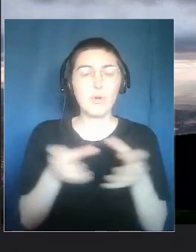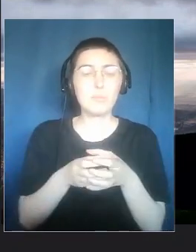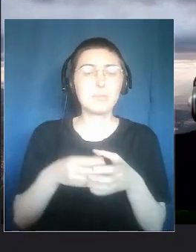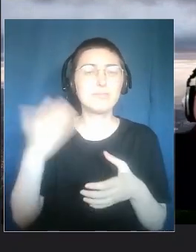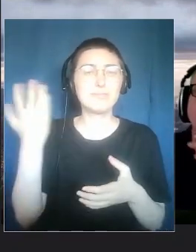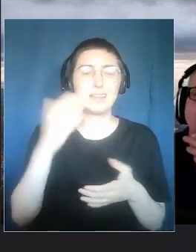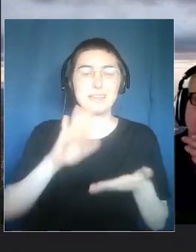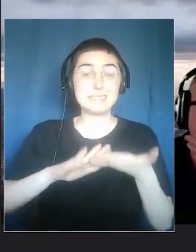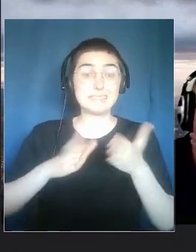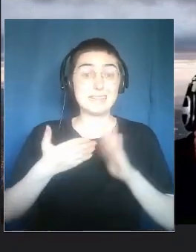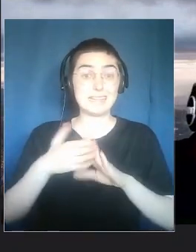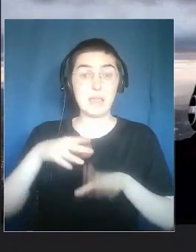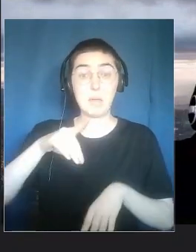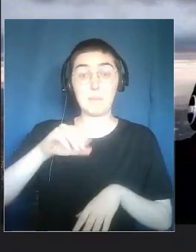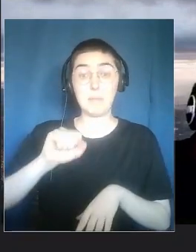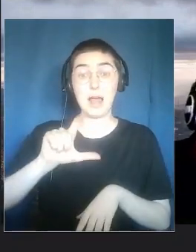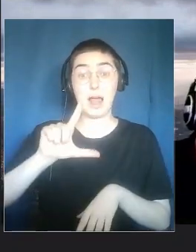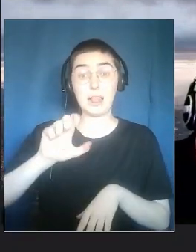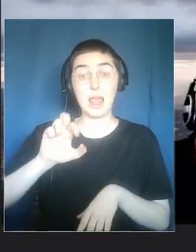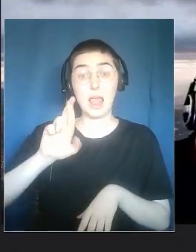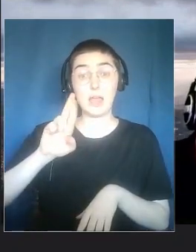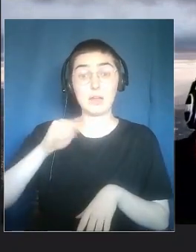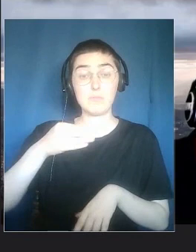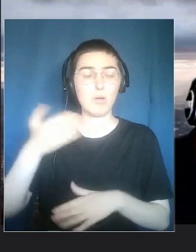So they have a lot of stories, you know.